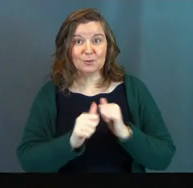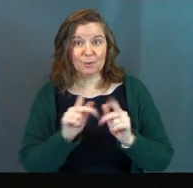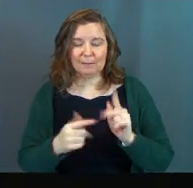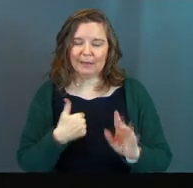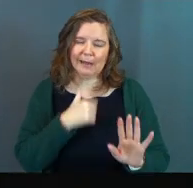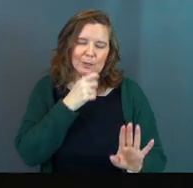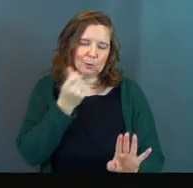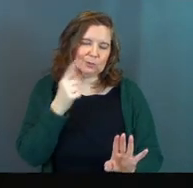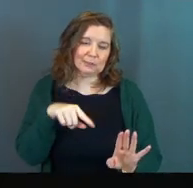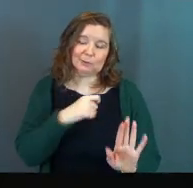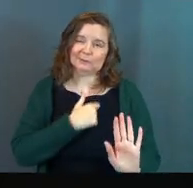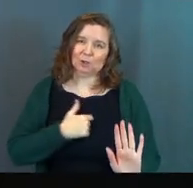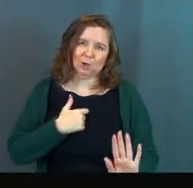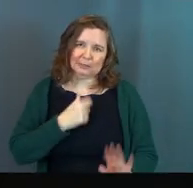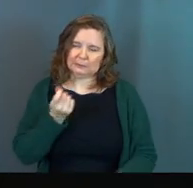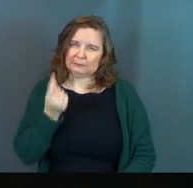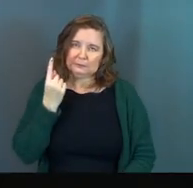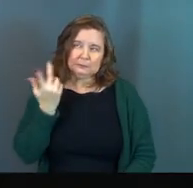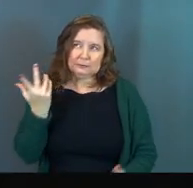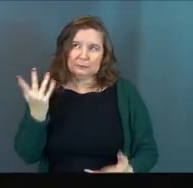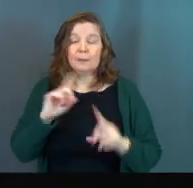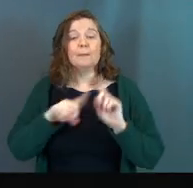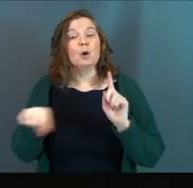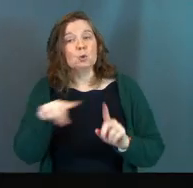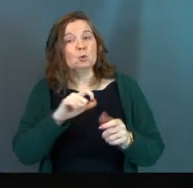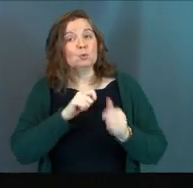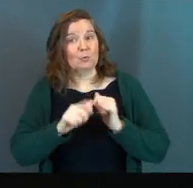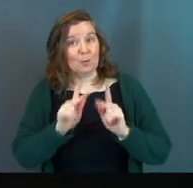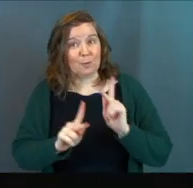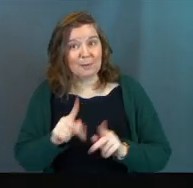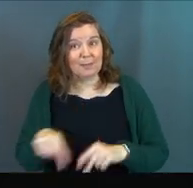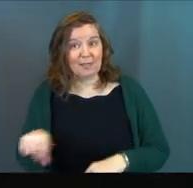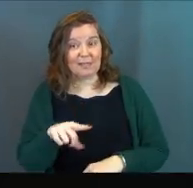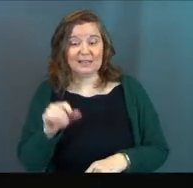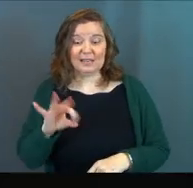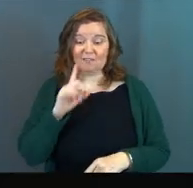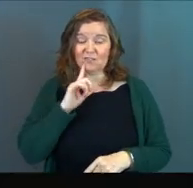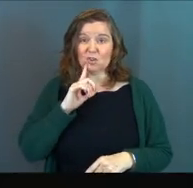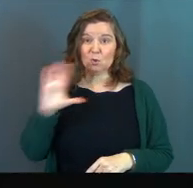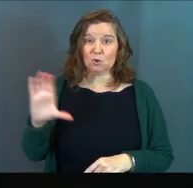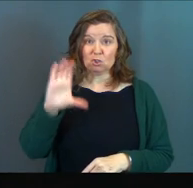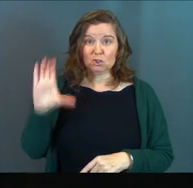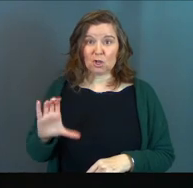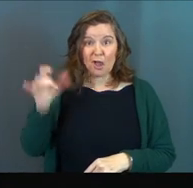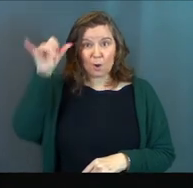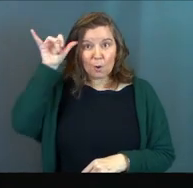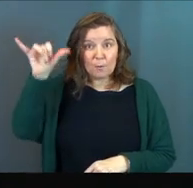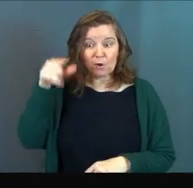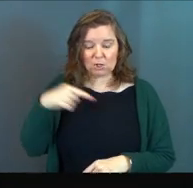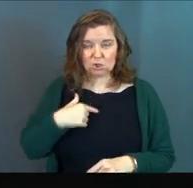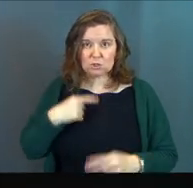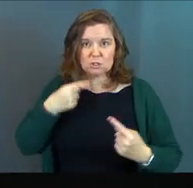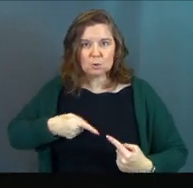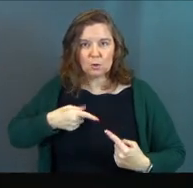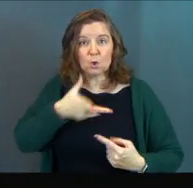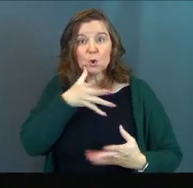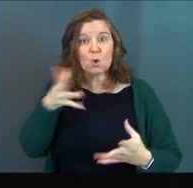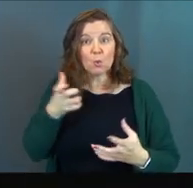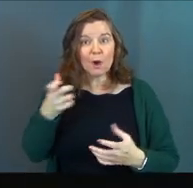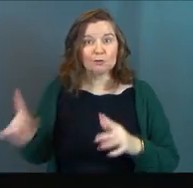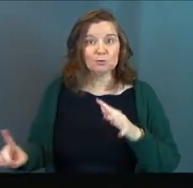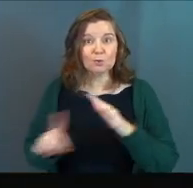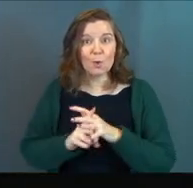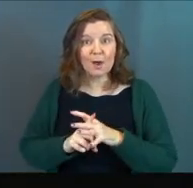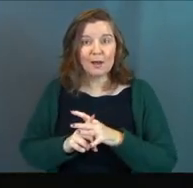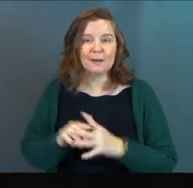people, and I don't understand you, but even you sports people, if you're a Chicago Bull, and you're in trouble, who do you want